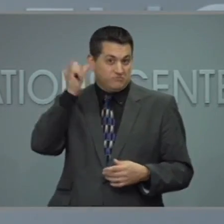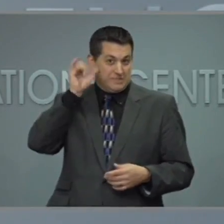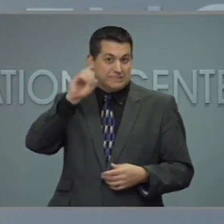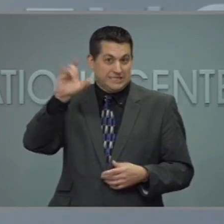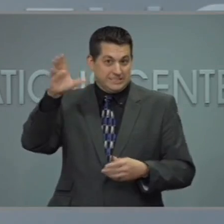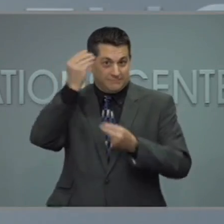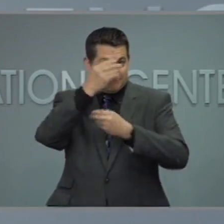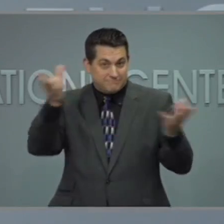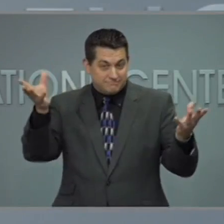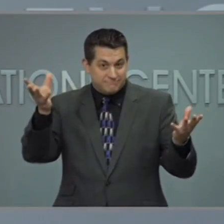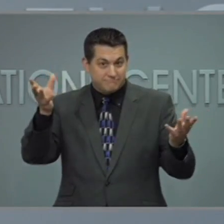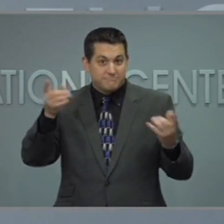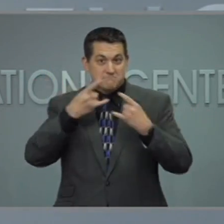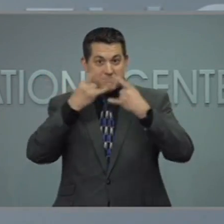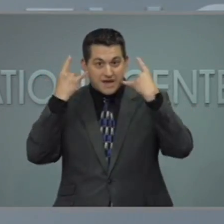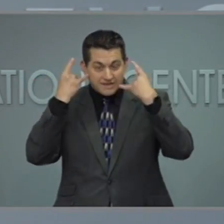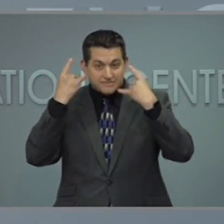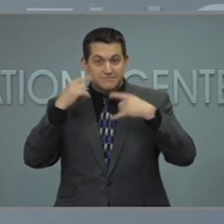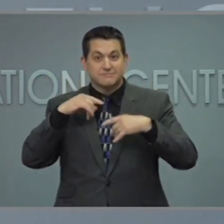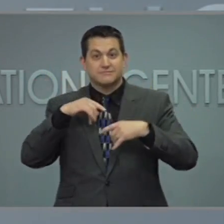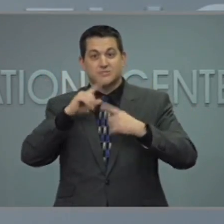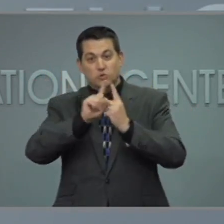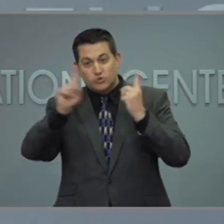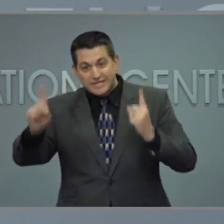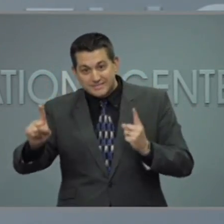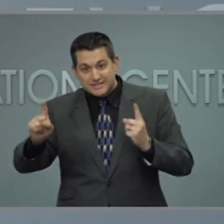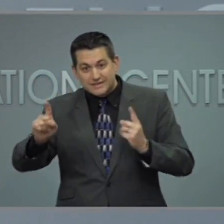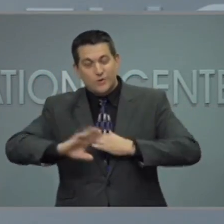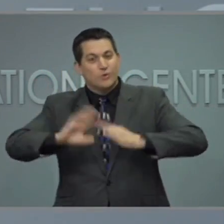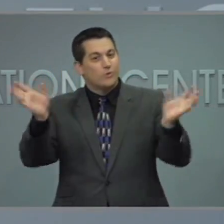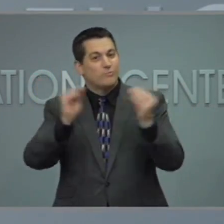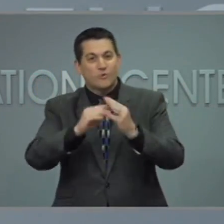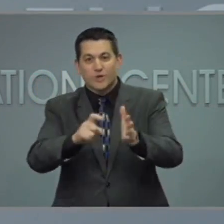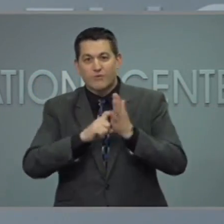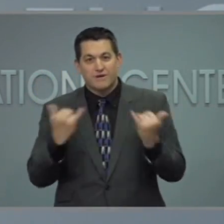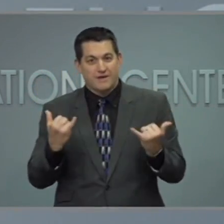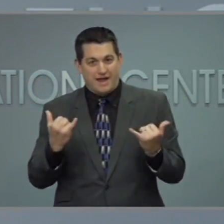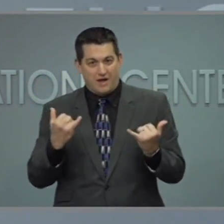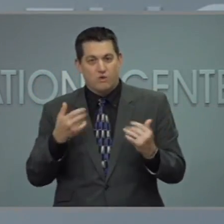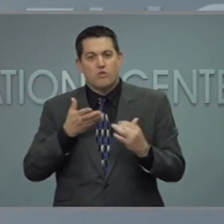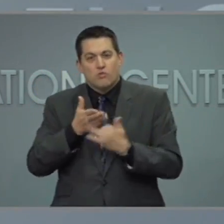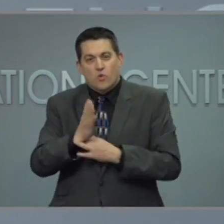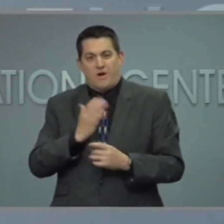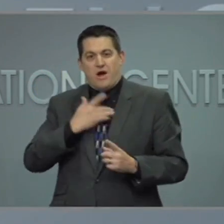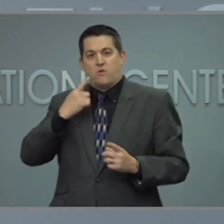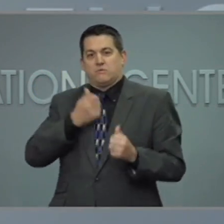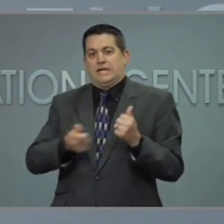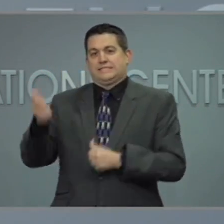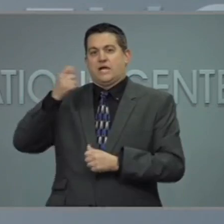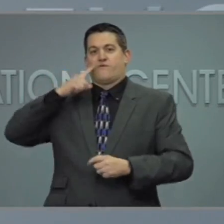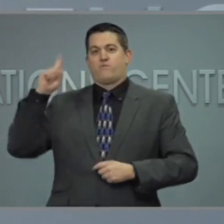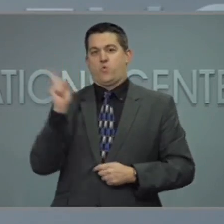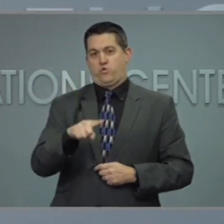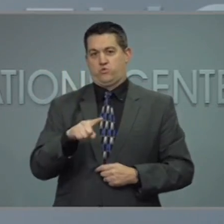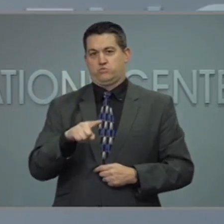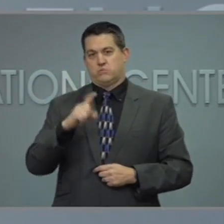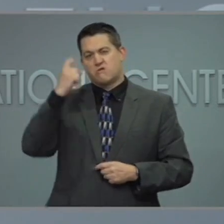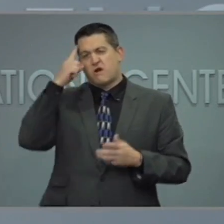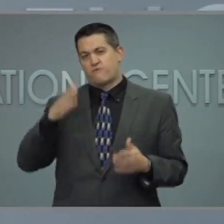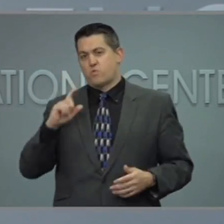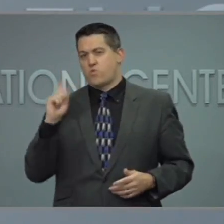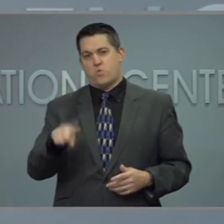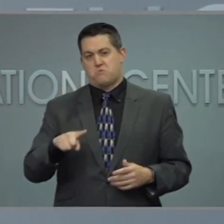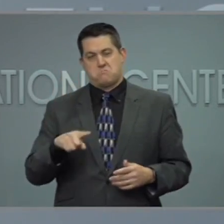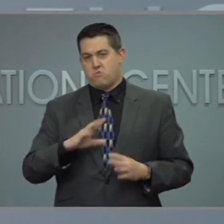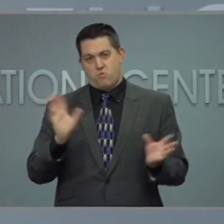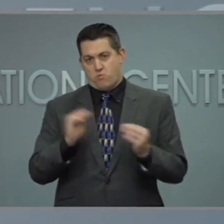masks and social distancing will no longer be required by executive order in most settings. Consistent